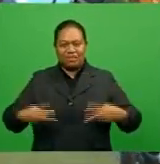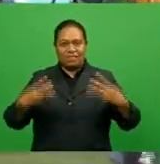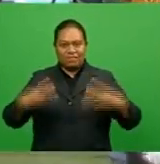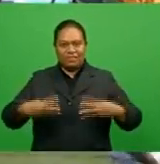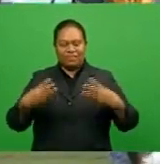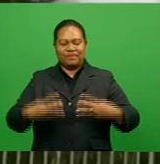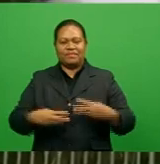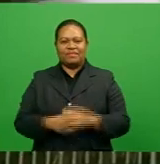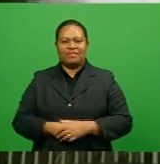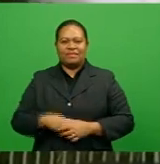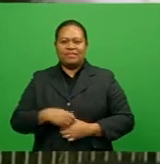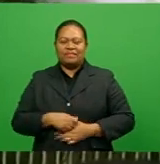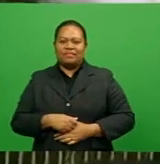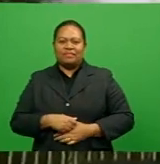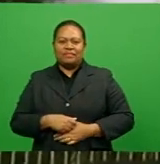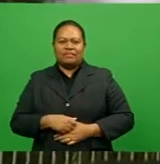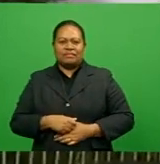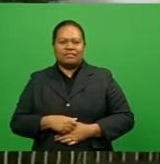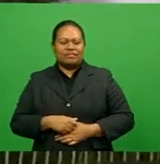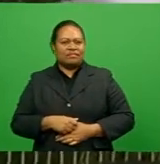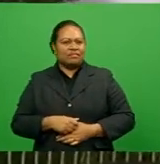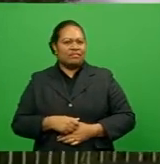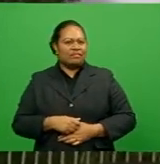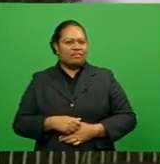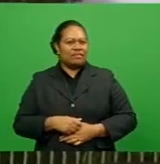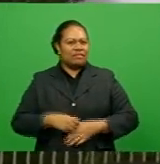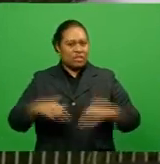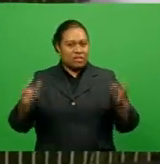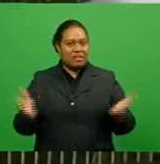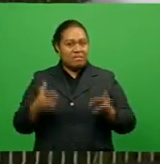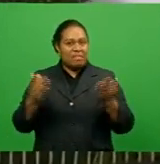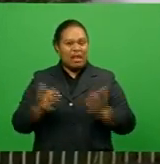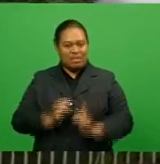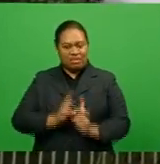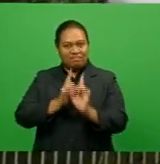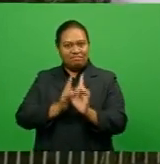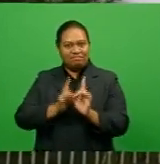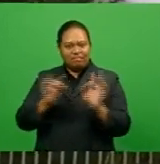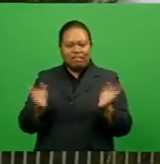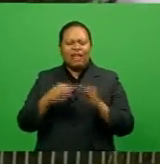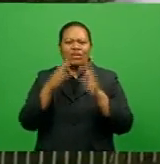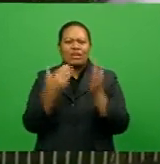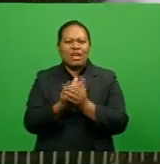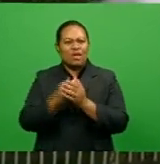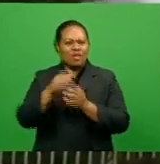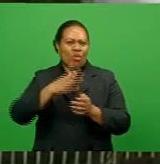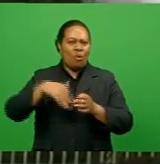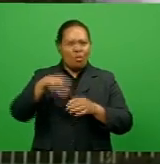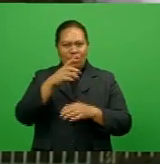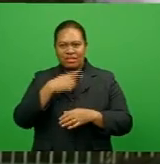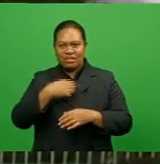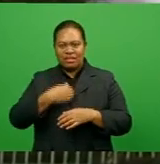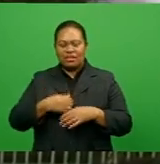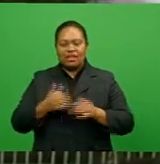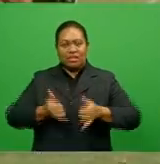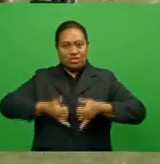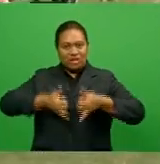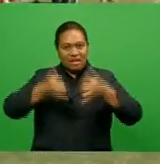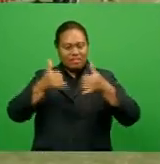-wide. I'm playing alongside the champion, police-wide, police-wide, it's a very good experience.